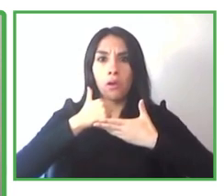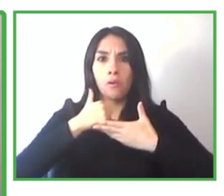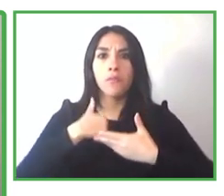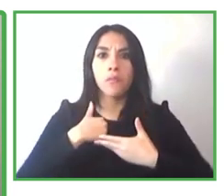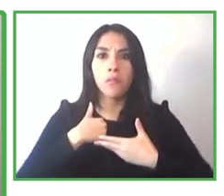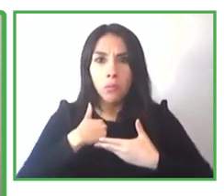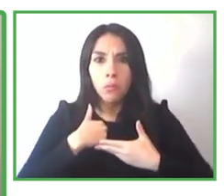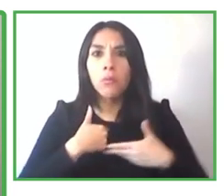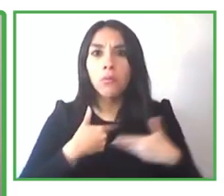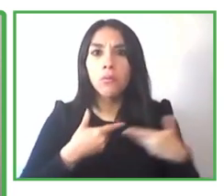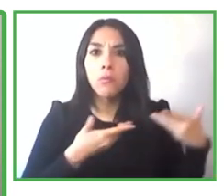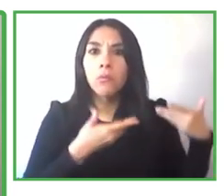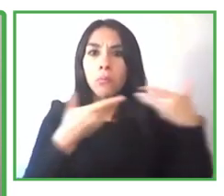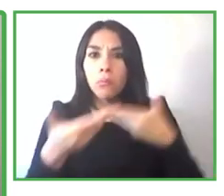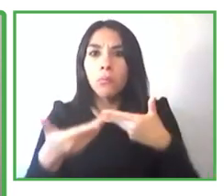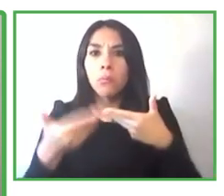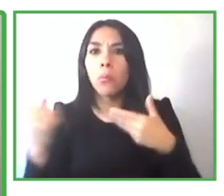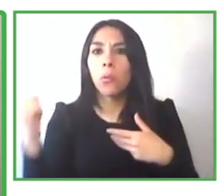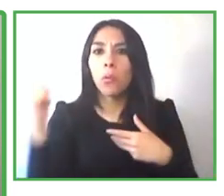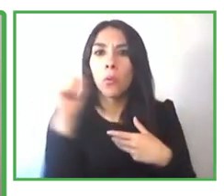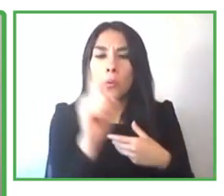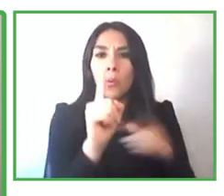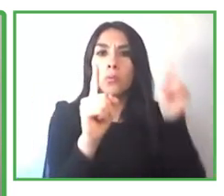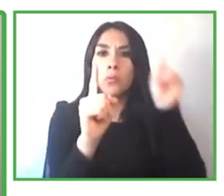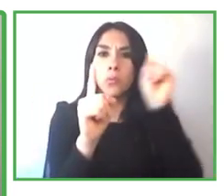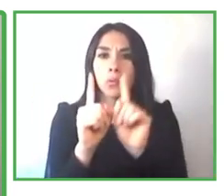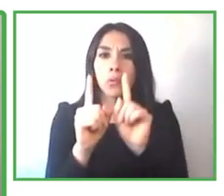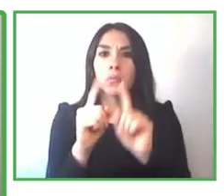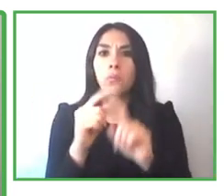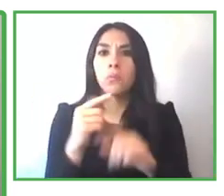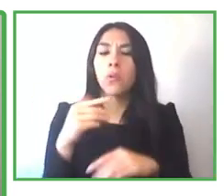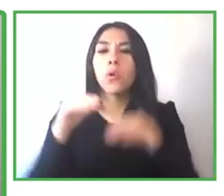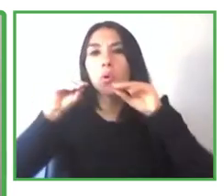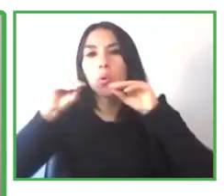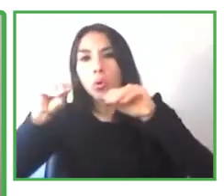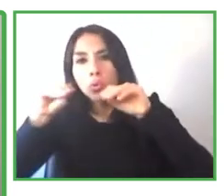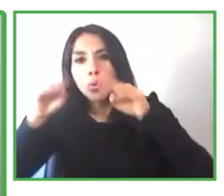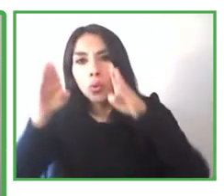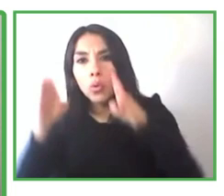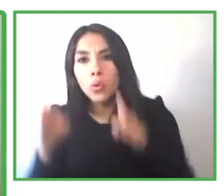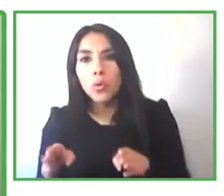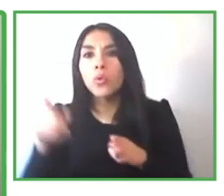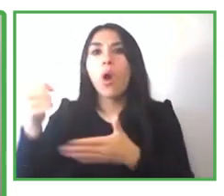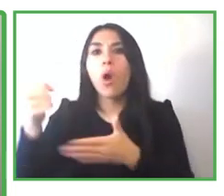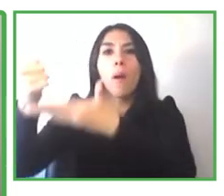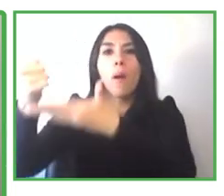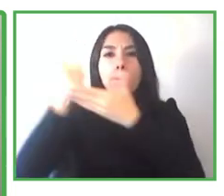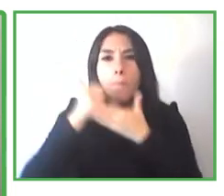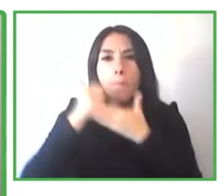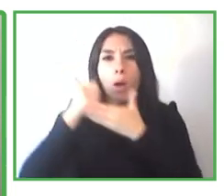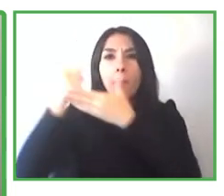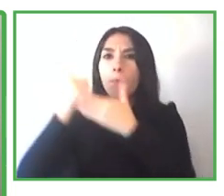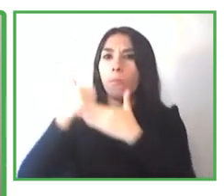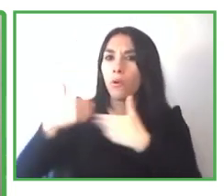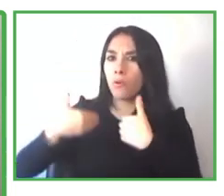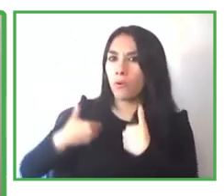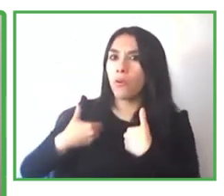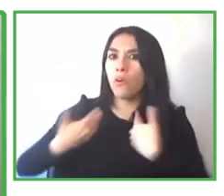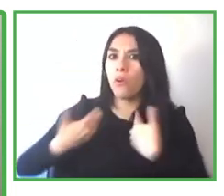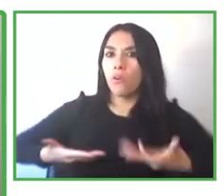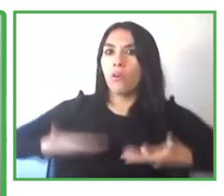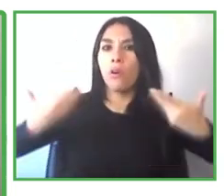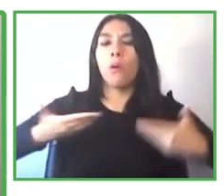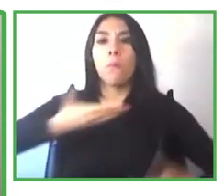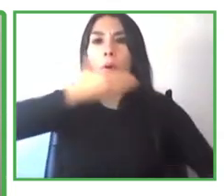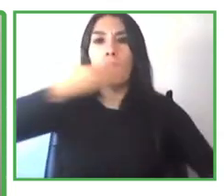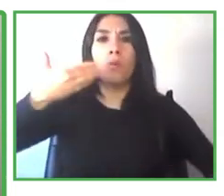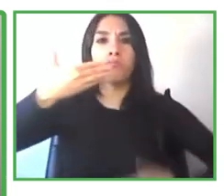that's fantastic stephen and so then you um you were invited back to do an internship